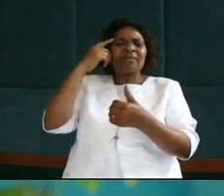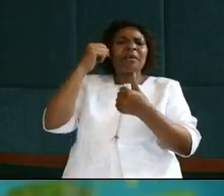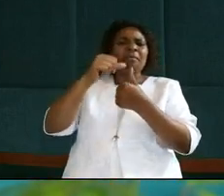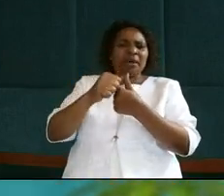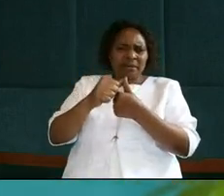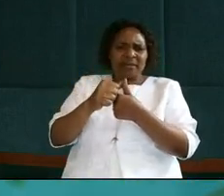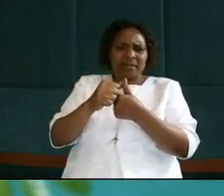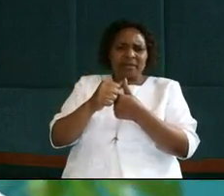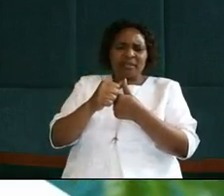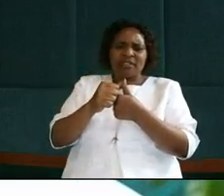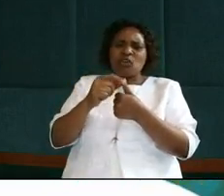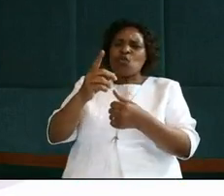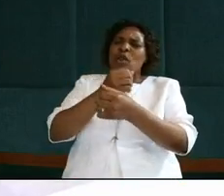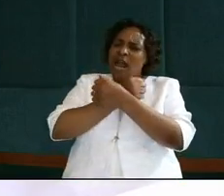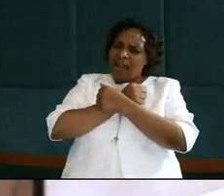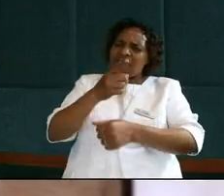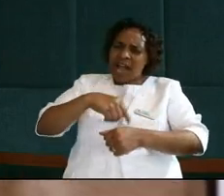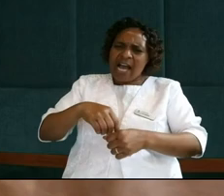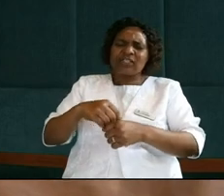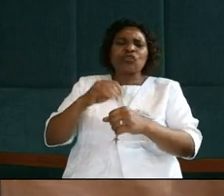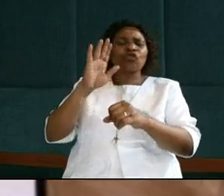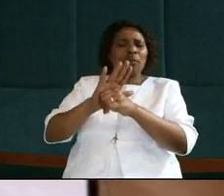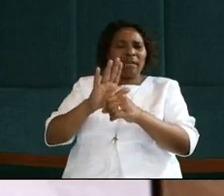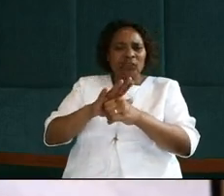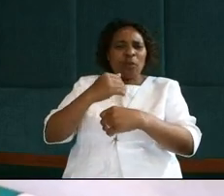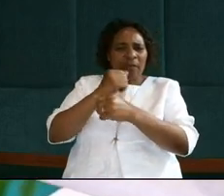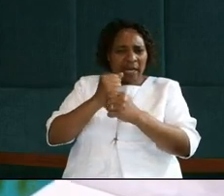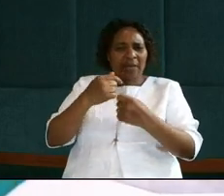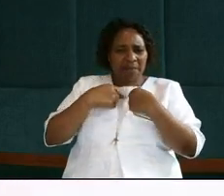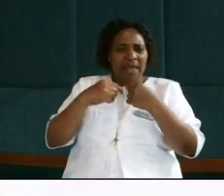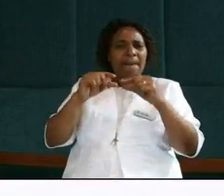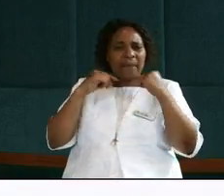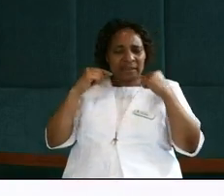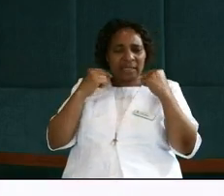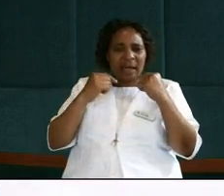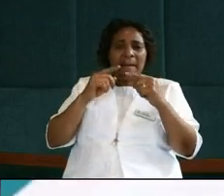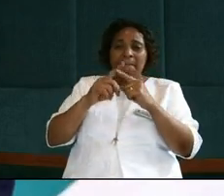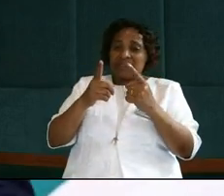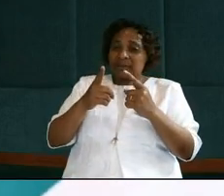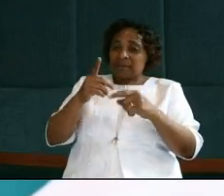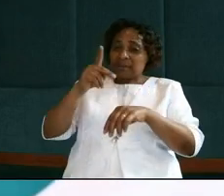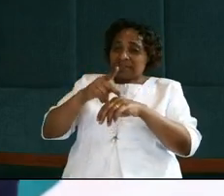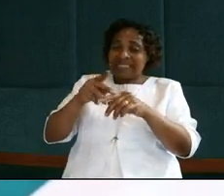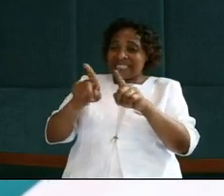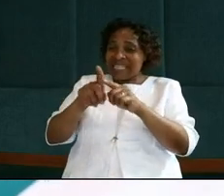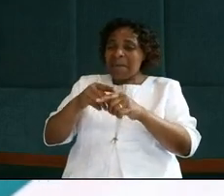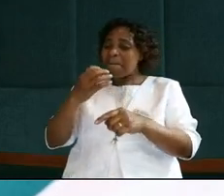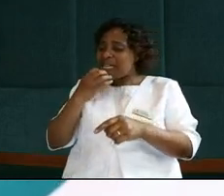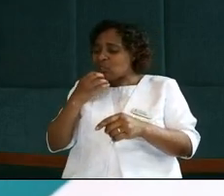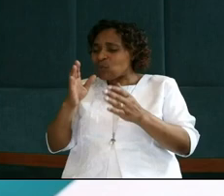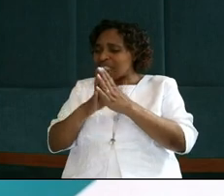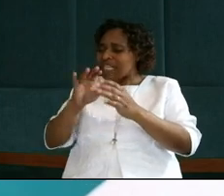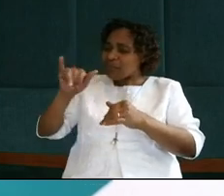You value me so much. You want to make me a priest. Then Jesus, not just feet like Matthew, not just feet like